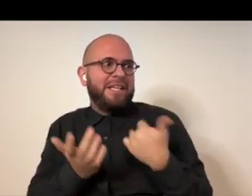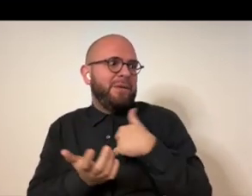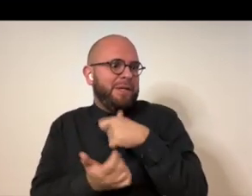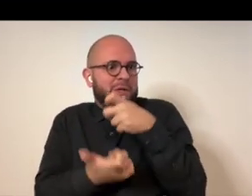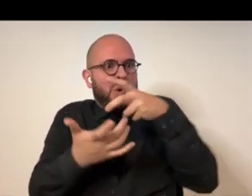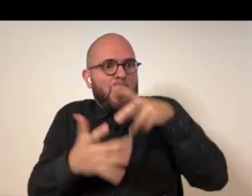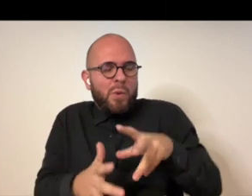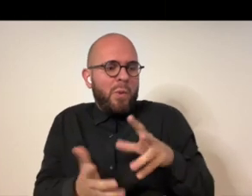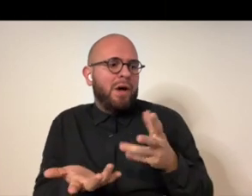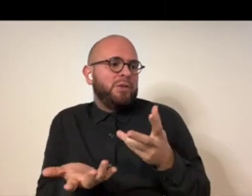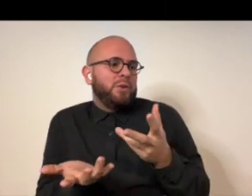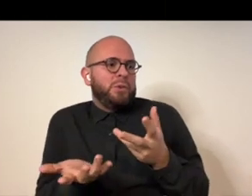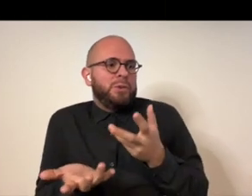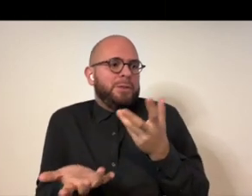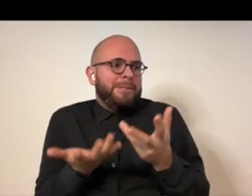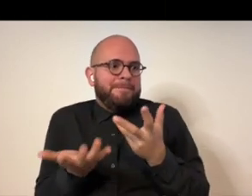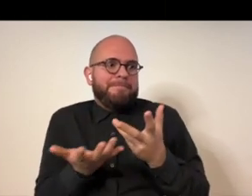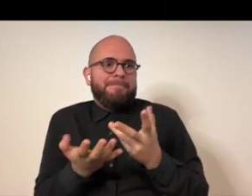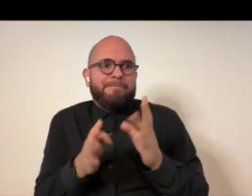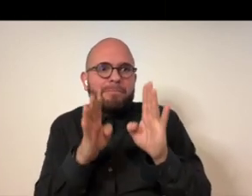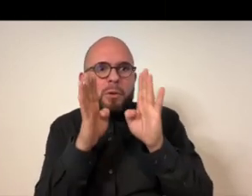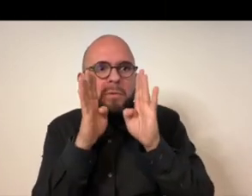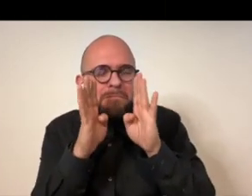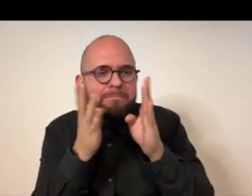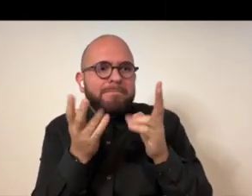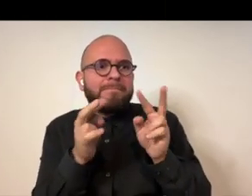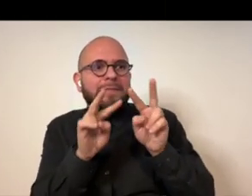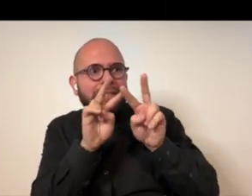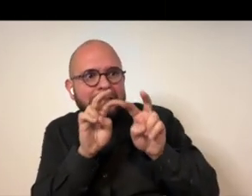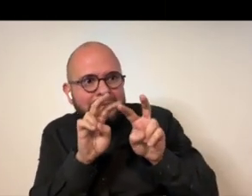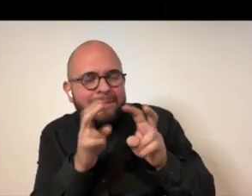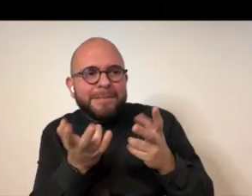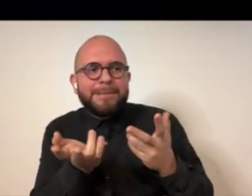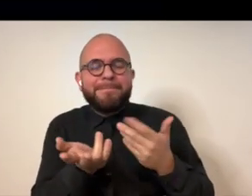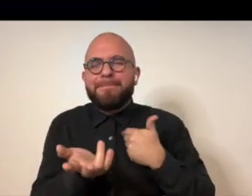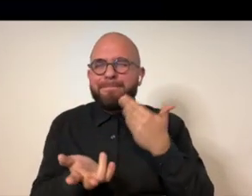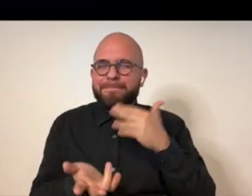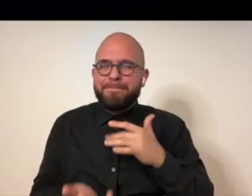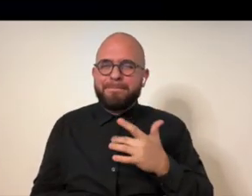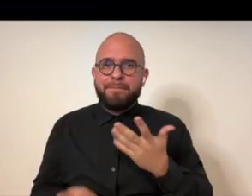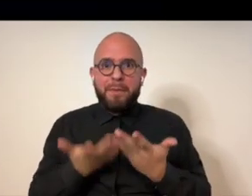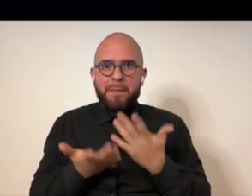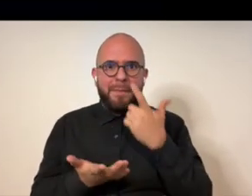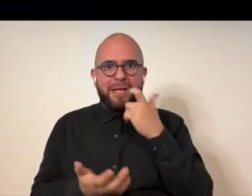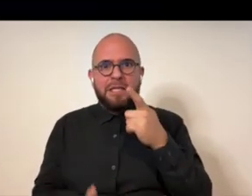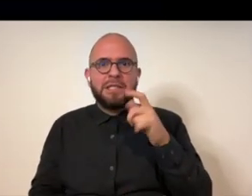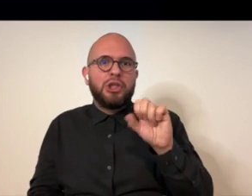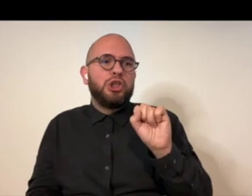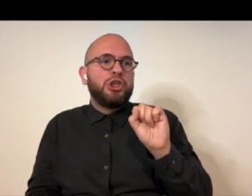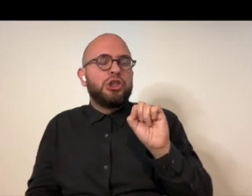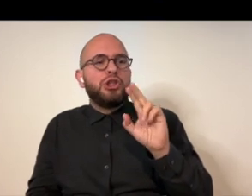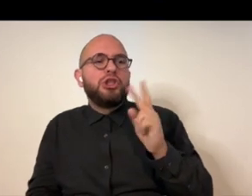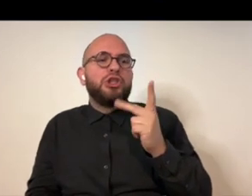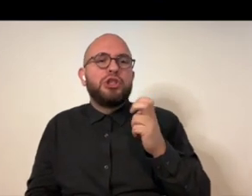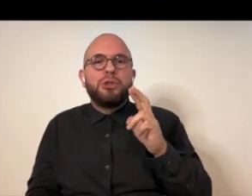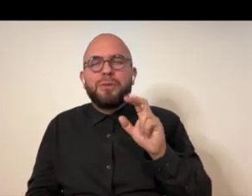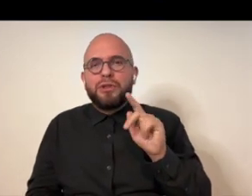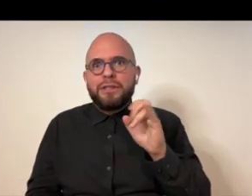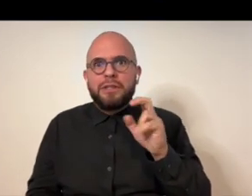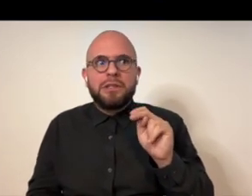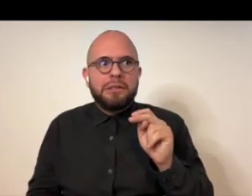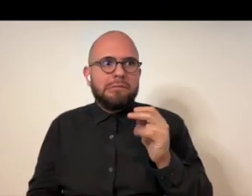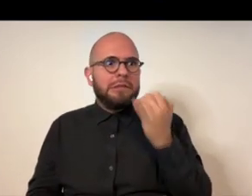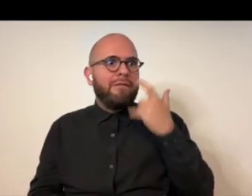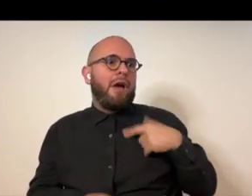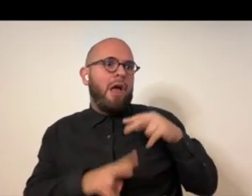like yeah all of the things that we don't necessarily want to pay as close attention to i don't know maybe